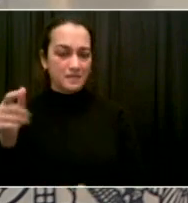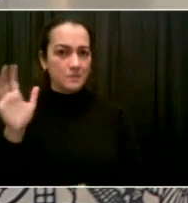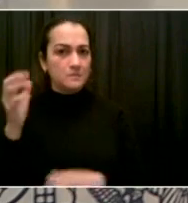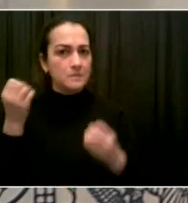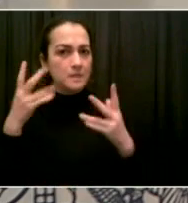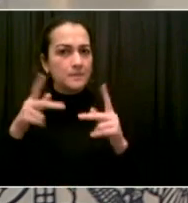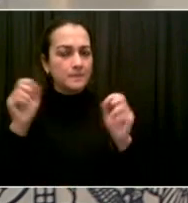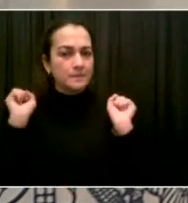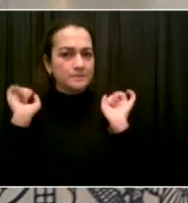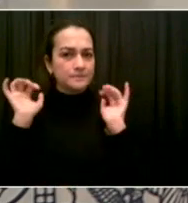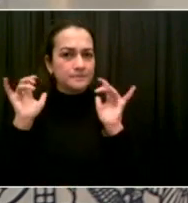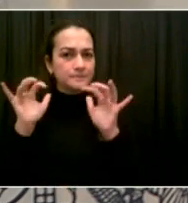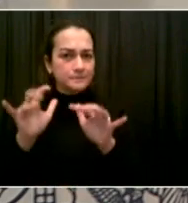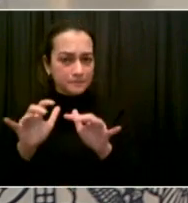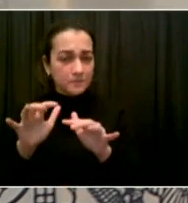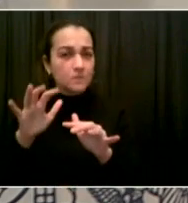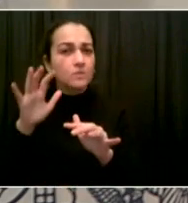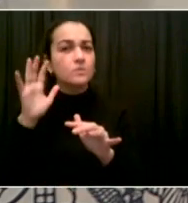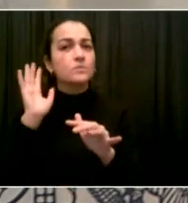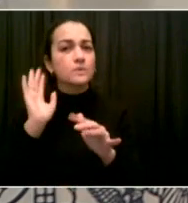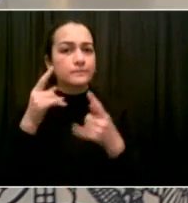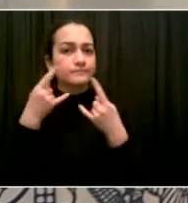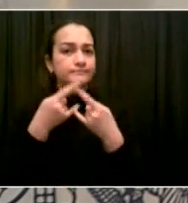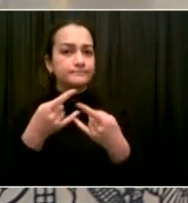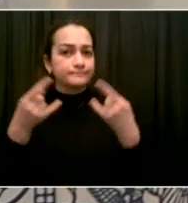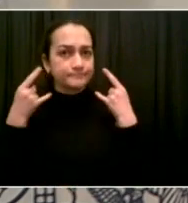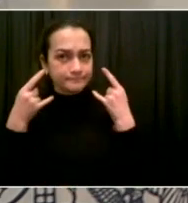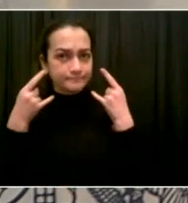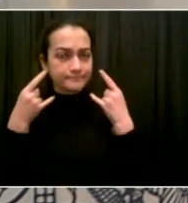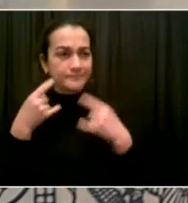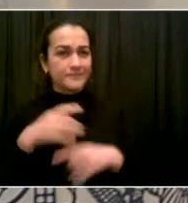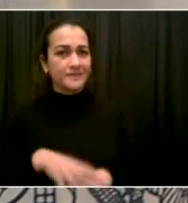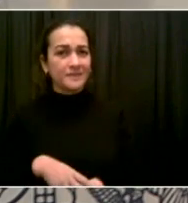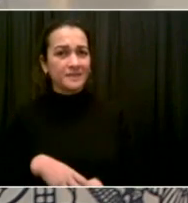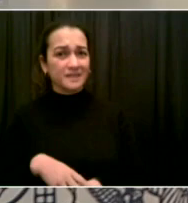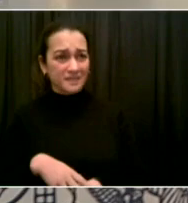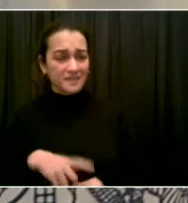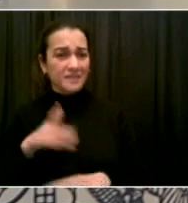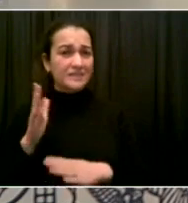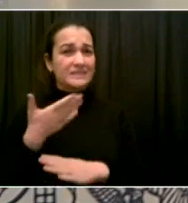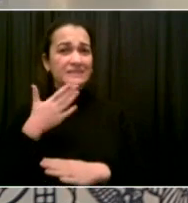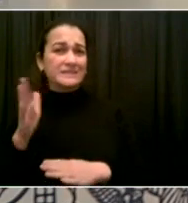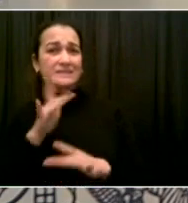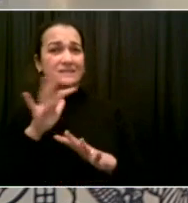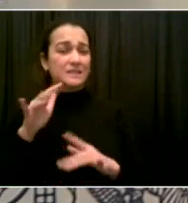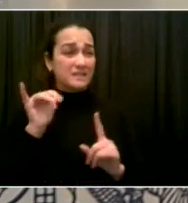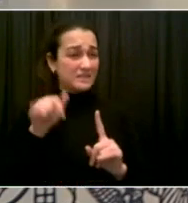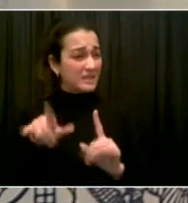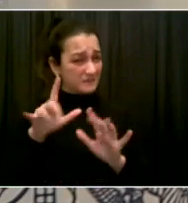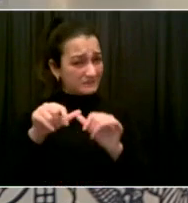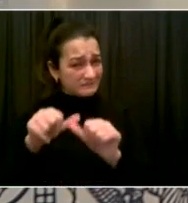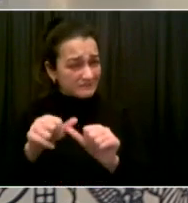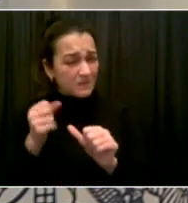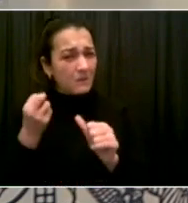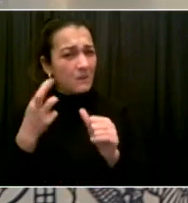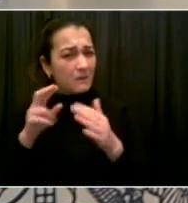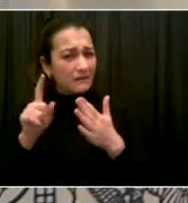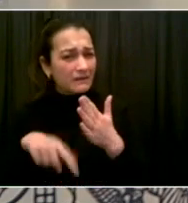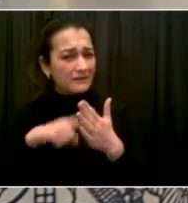thing I'd say is that you've got a vaccine mandate for all indoor entertainment.